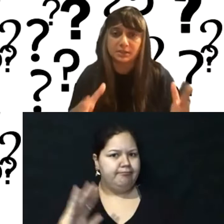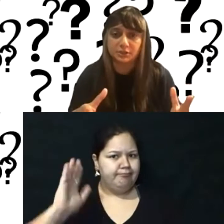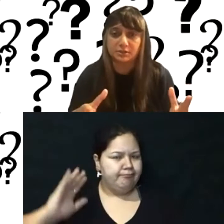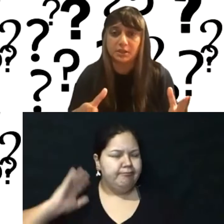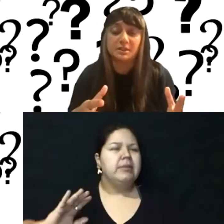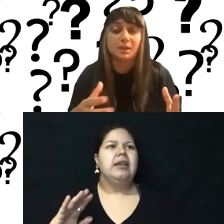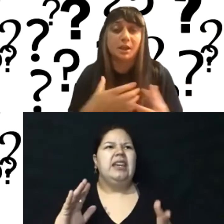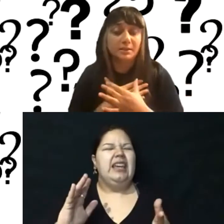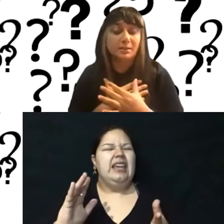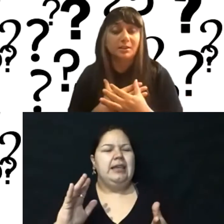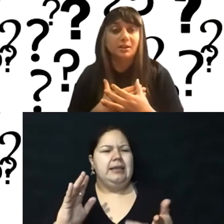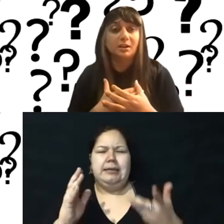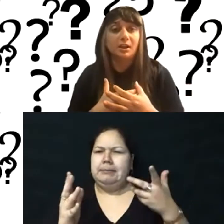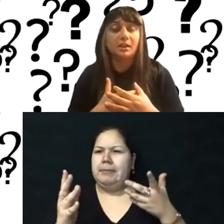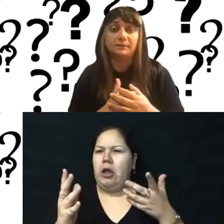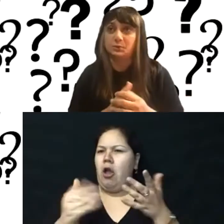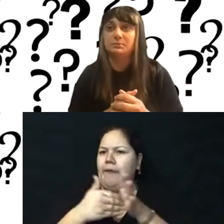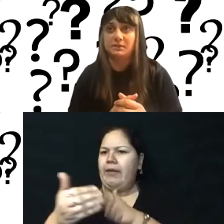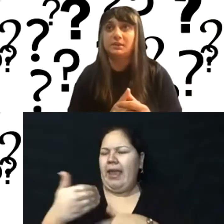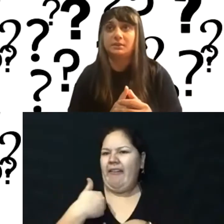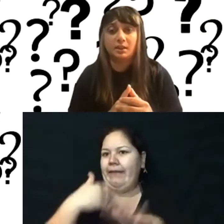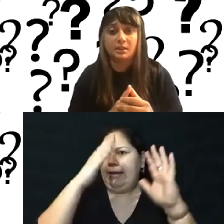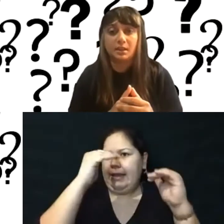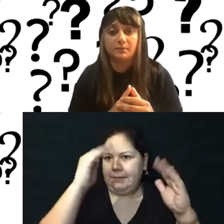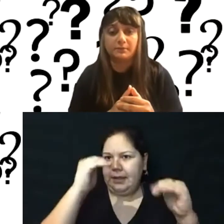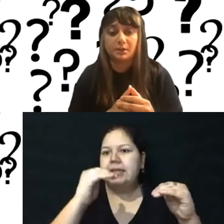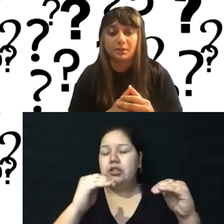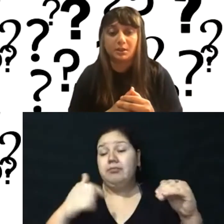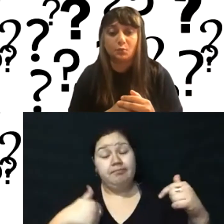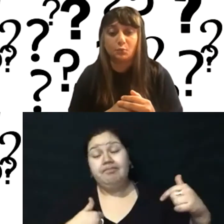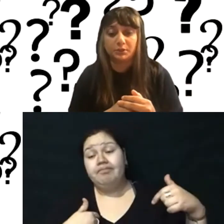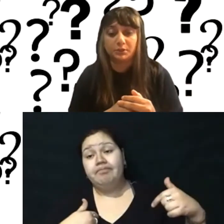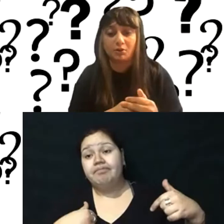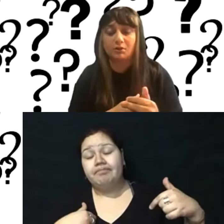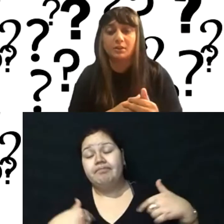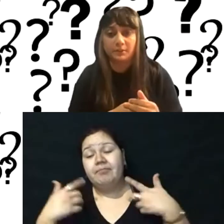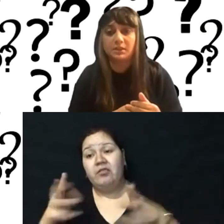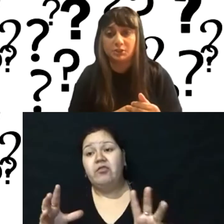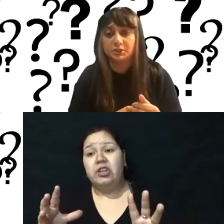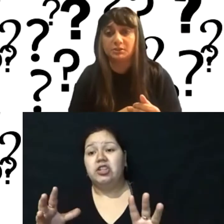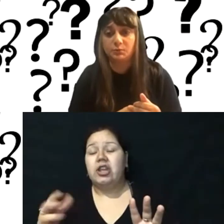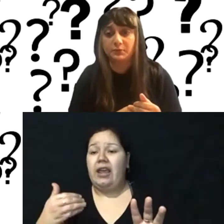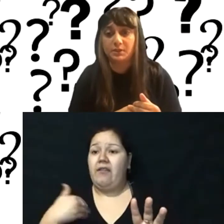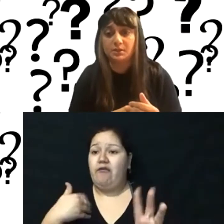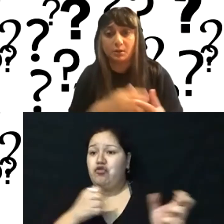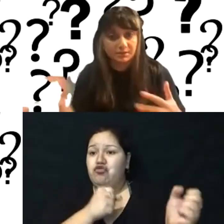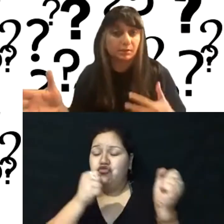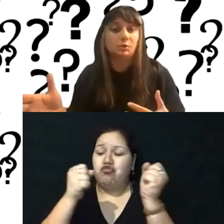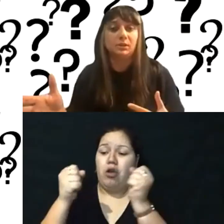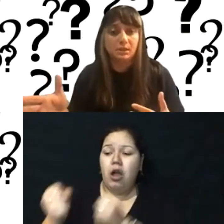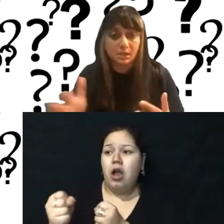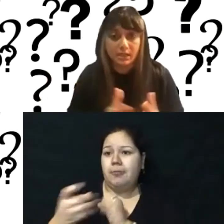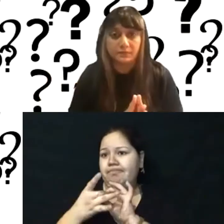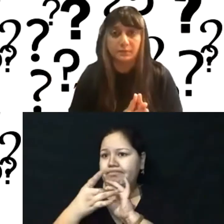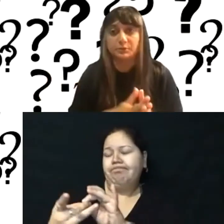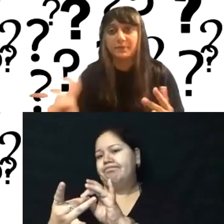expectation. I mean, I, I have to admit that I have a really strong affiliation conversation with the arts